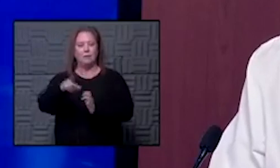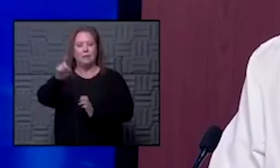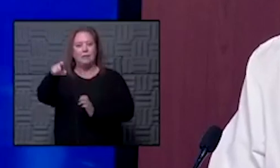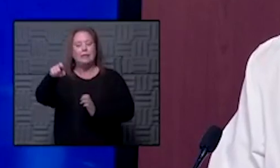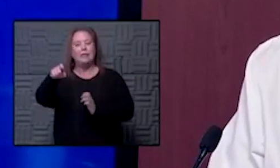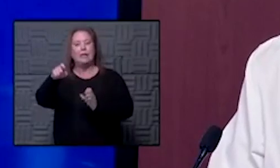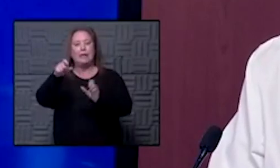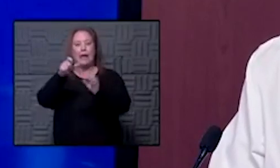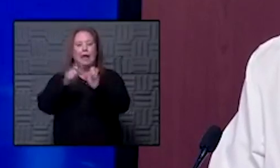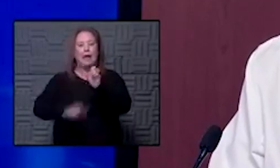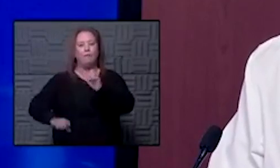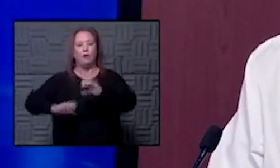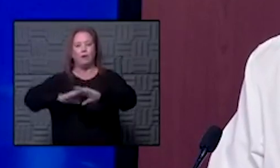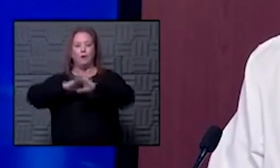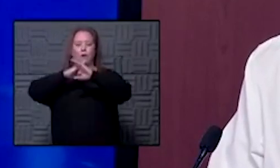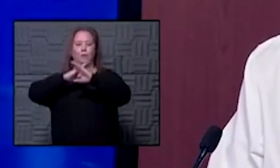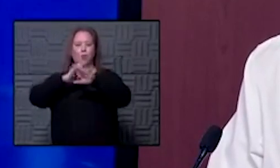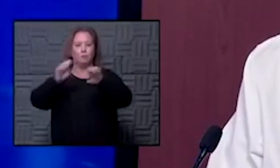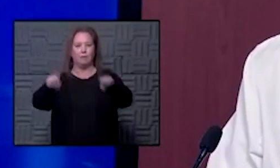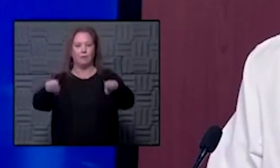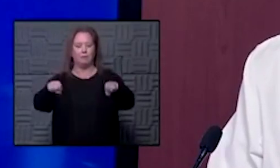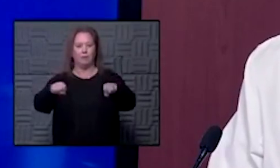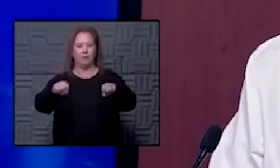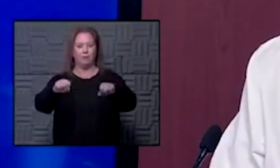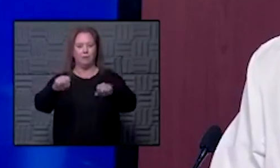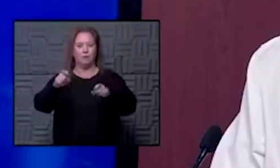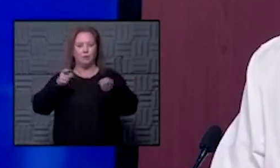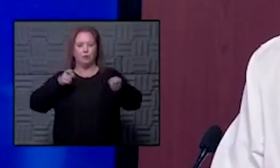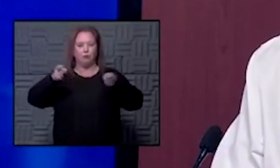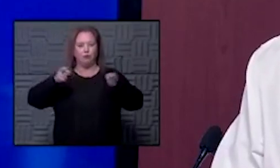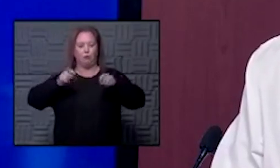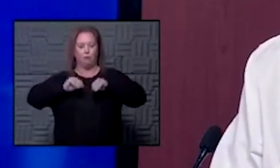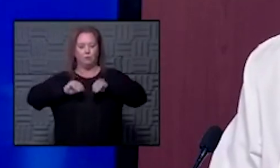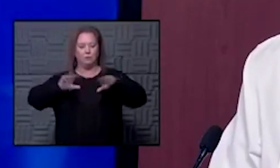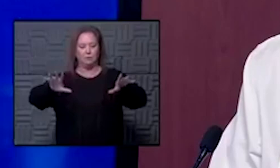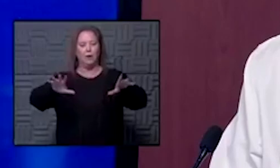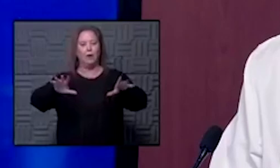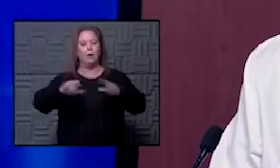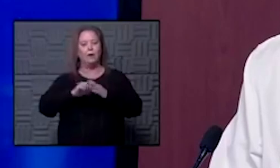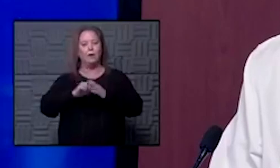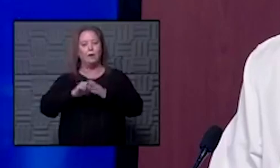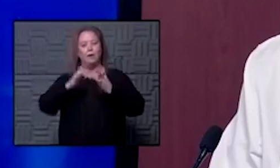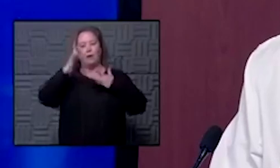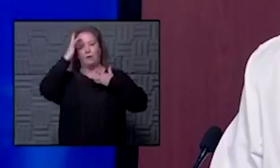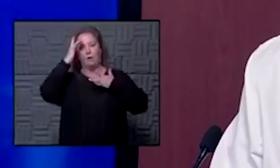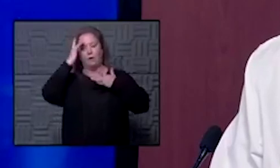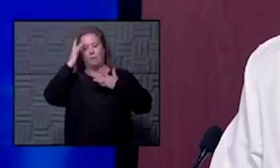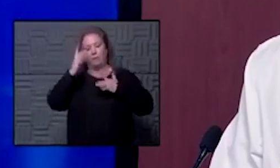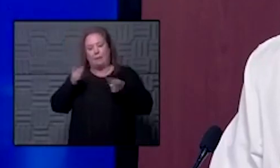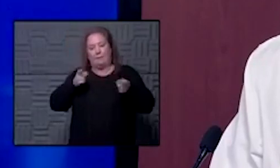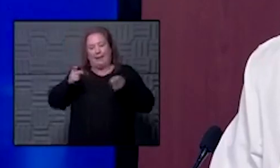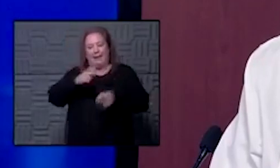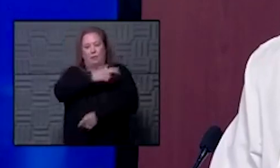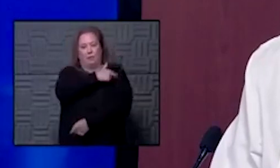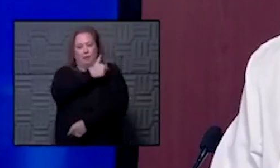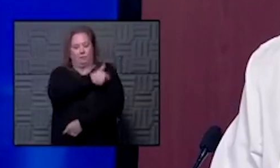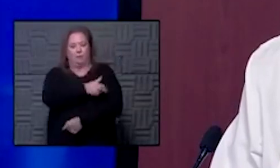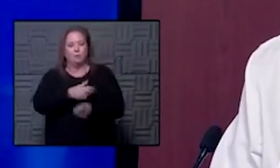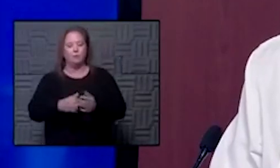every intervention possible to mitigate community spread of covid to help manage the hospital capacity question